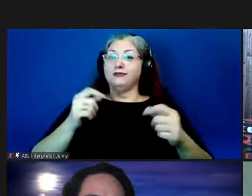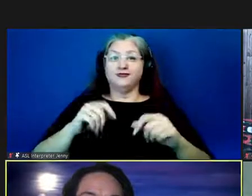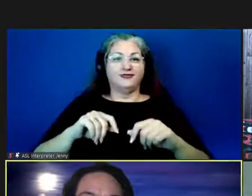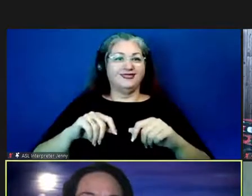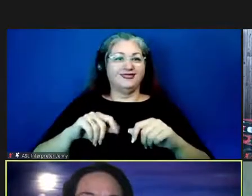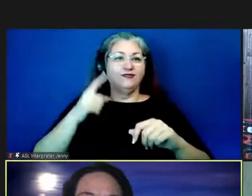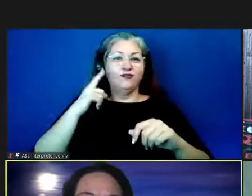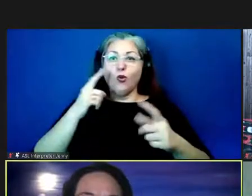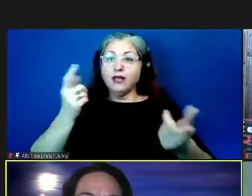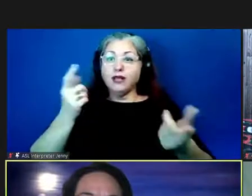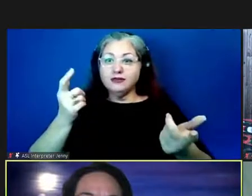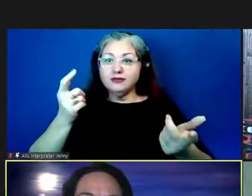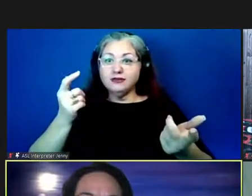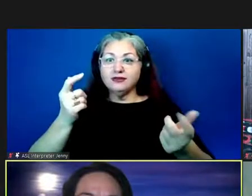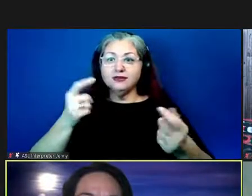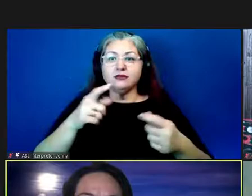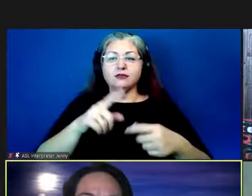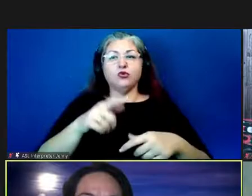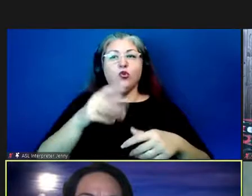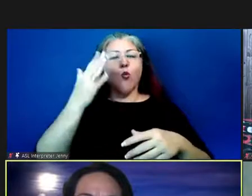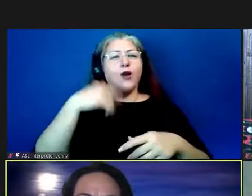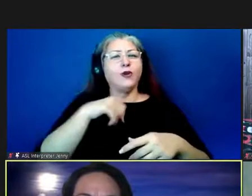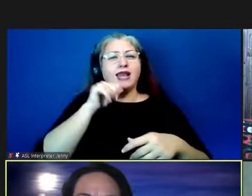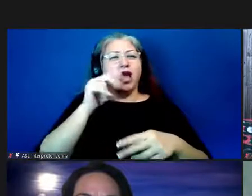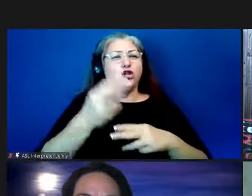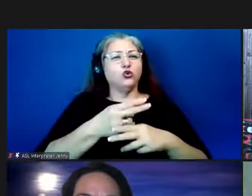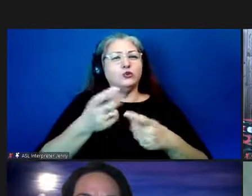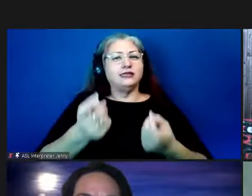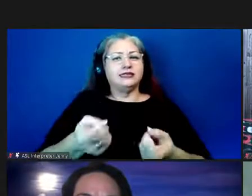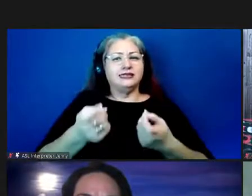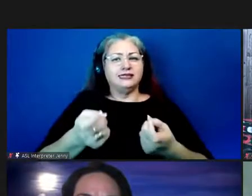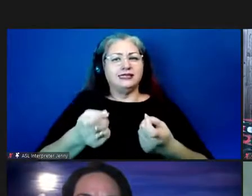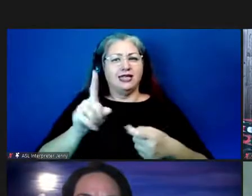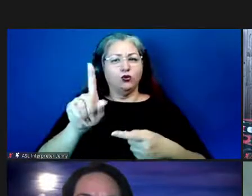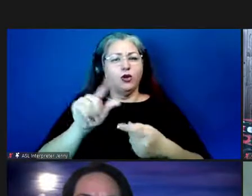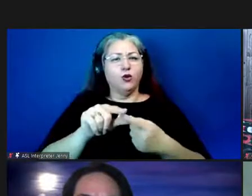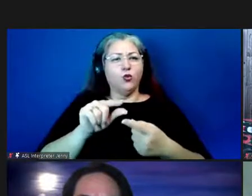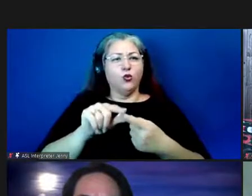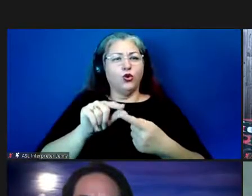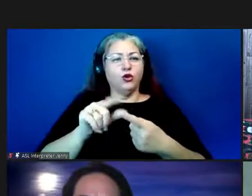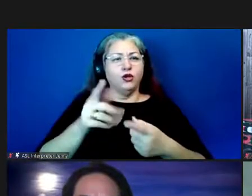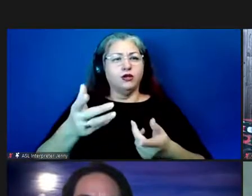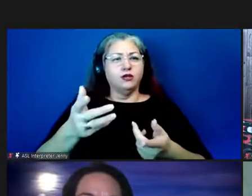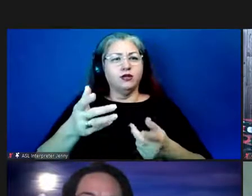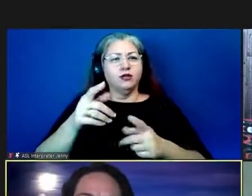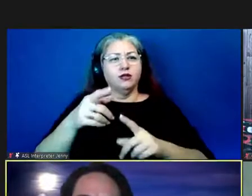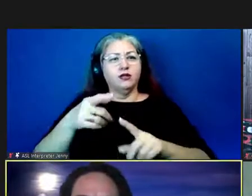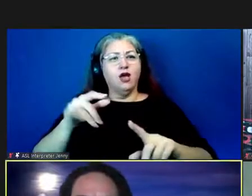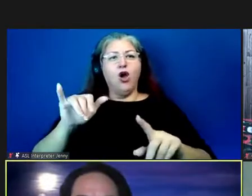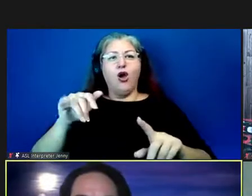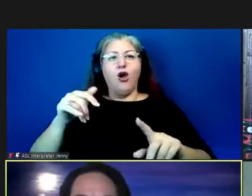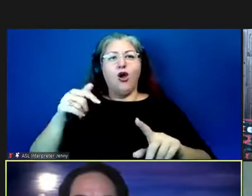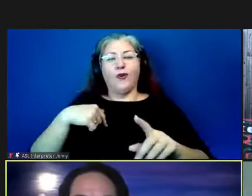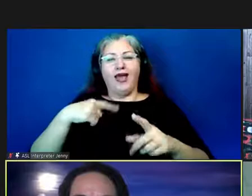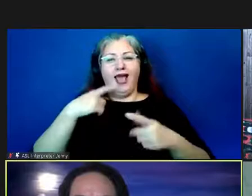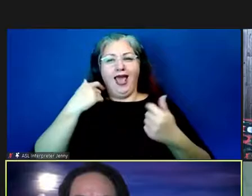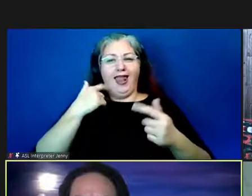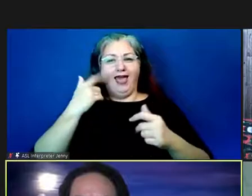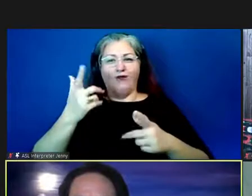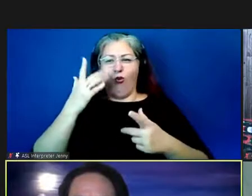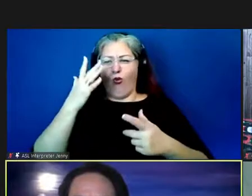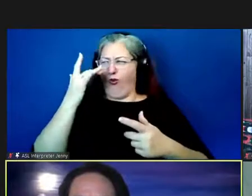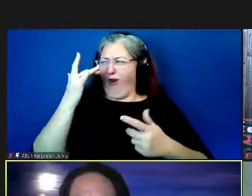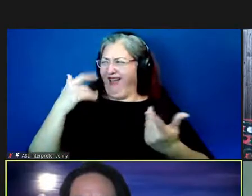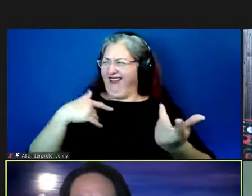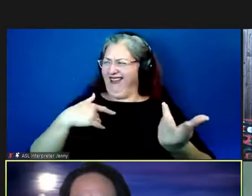for what uh why didn't we do ski ski is one of the words that get down oh yeah we had a laugh about that like why would